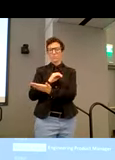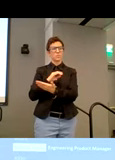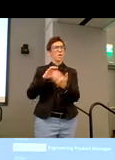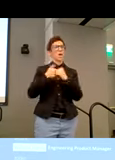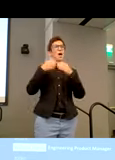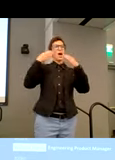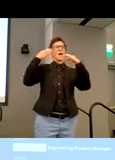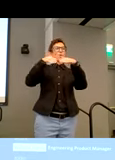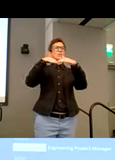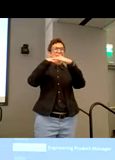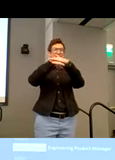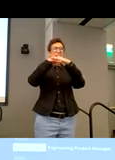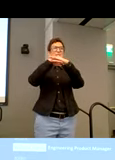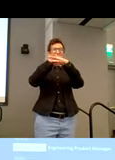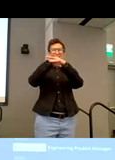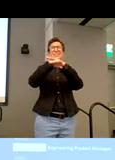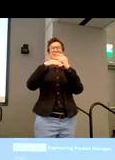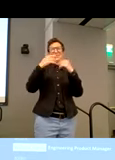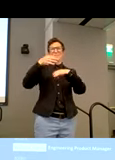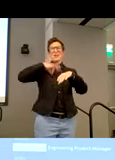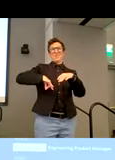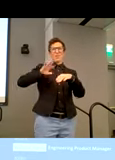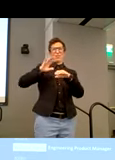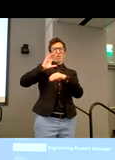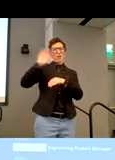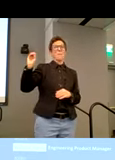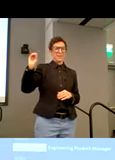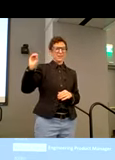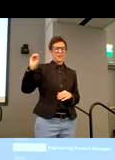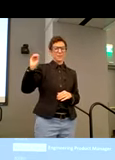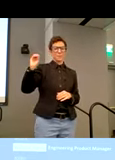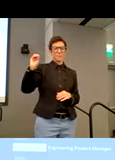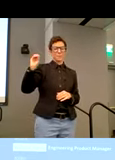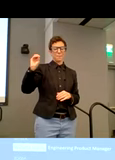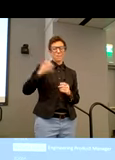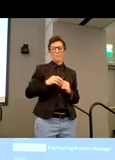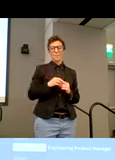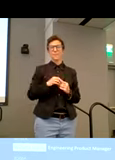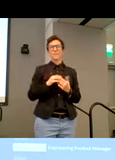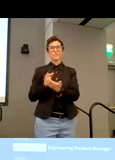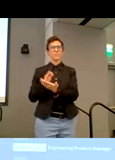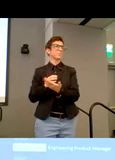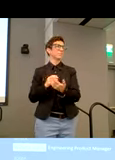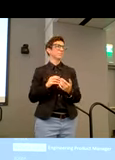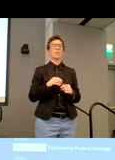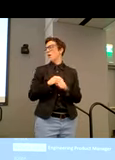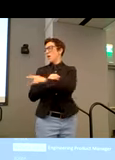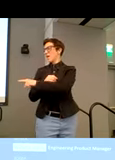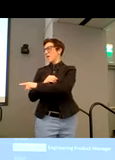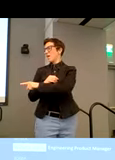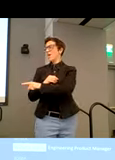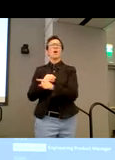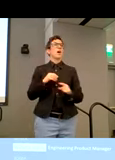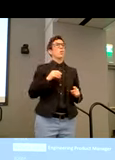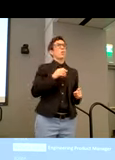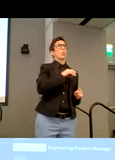focus on accessibility benefited your company or your teams there at Microsoft? You don't get to go first this time, Will. We're going in